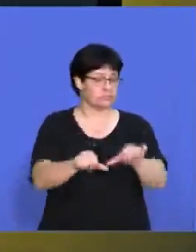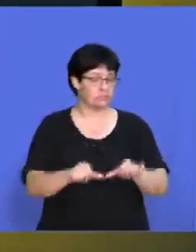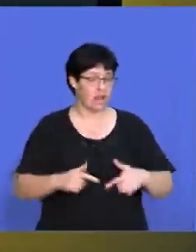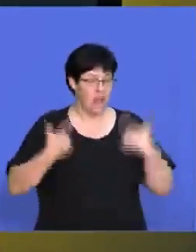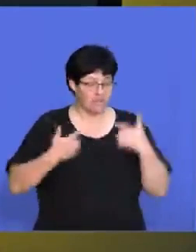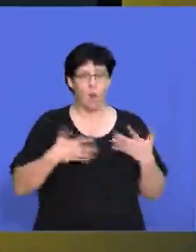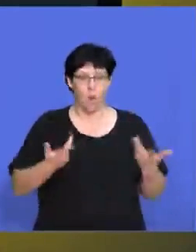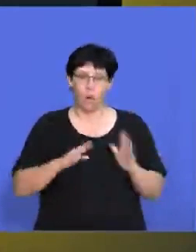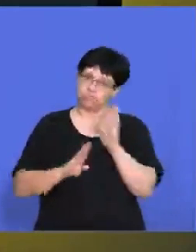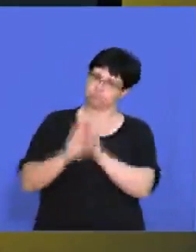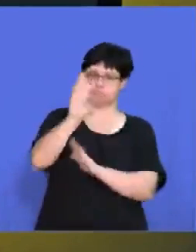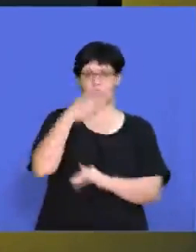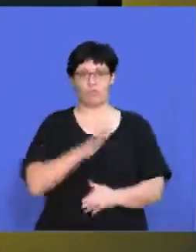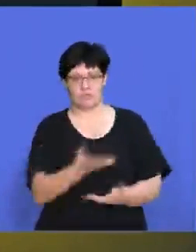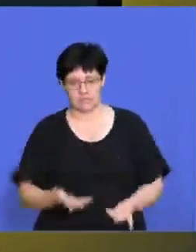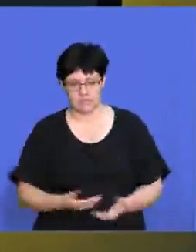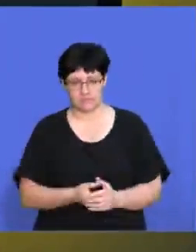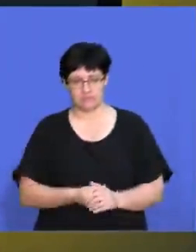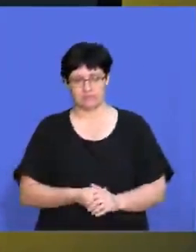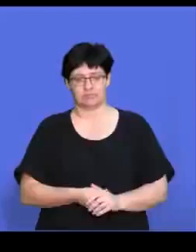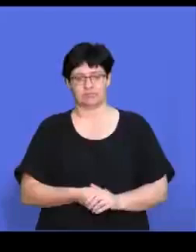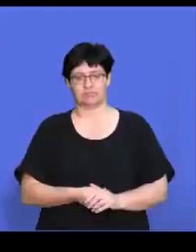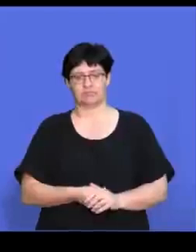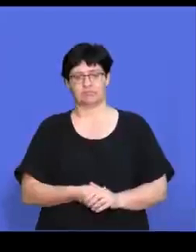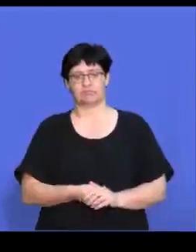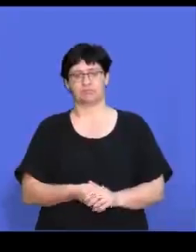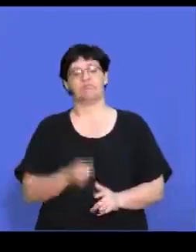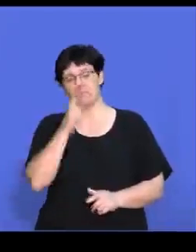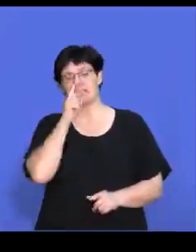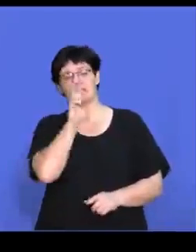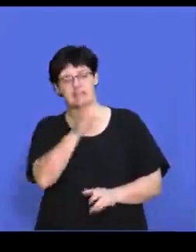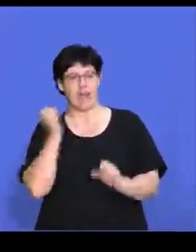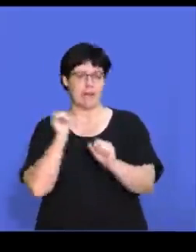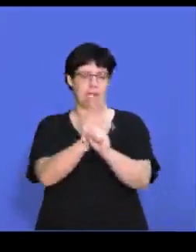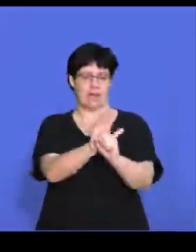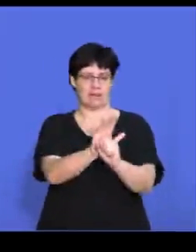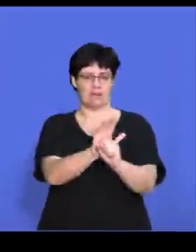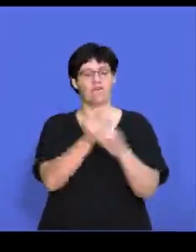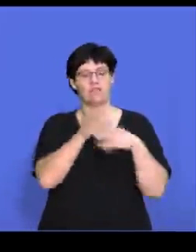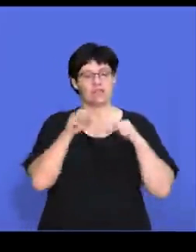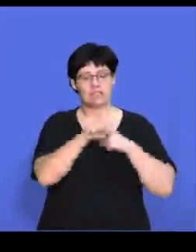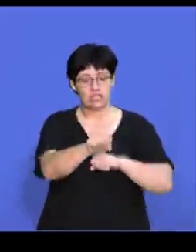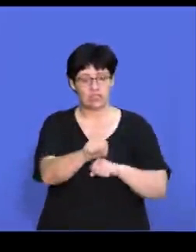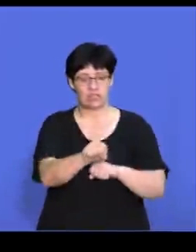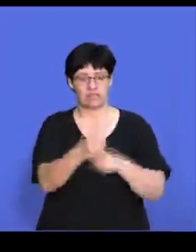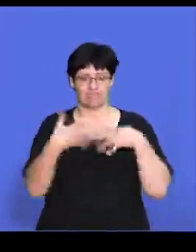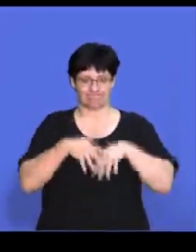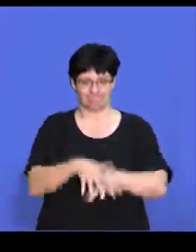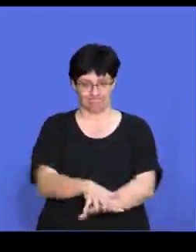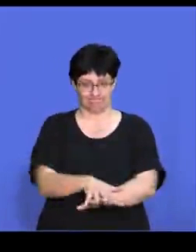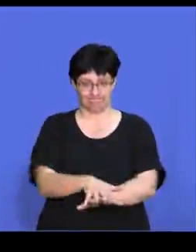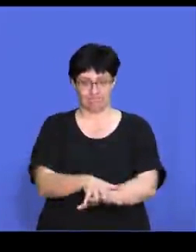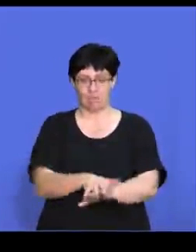looking to survive or are looking to thrive? Um, and we have to consider the impact of the strategic